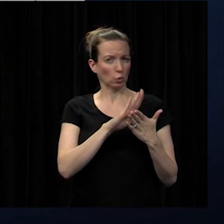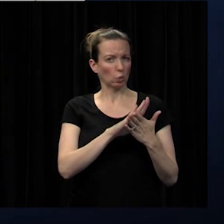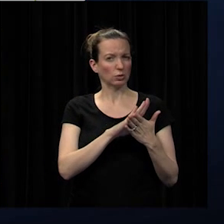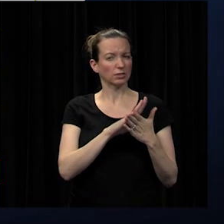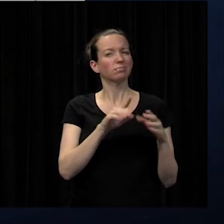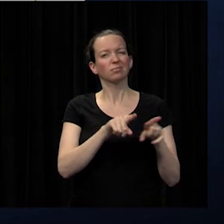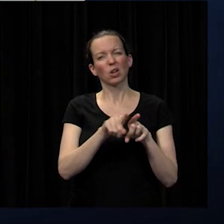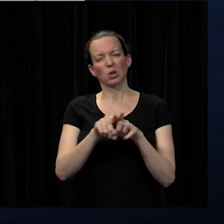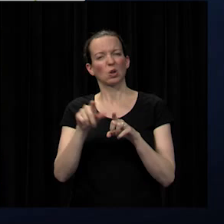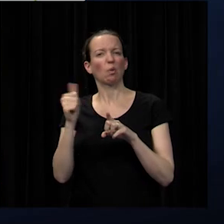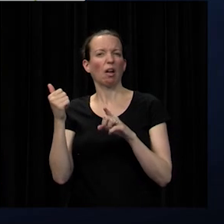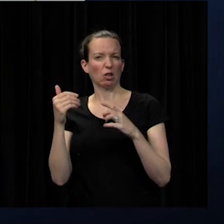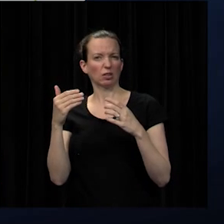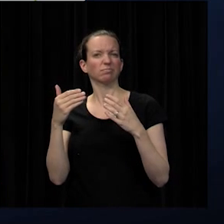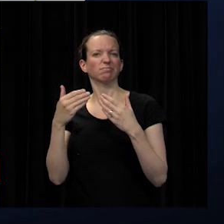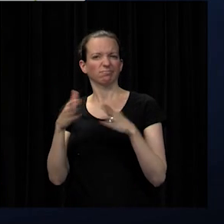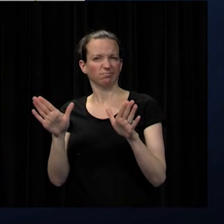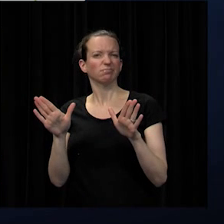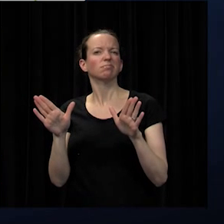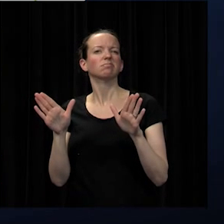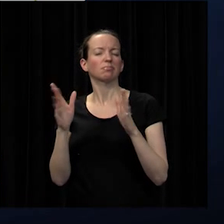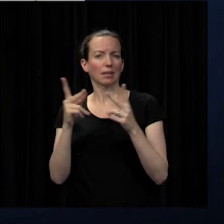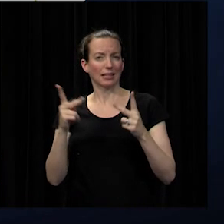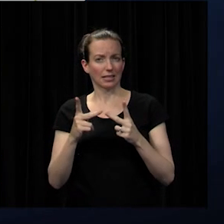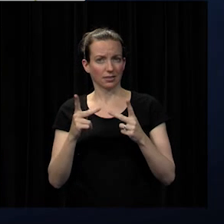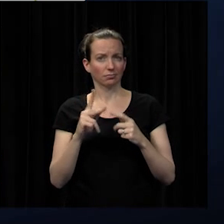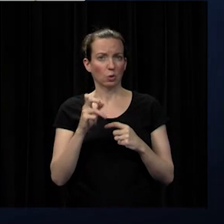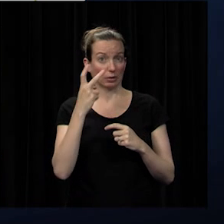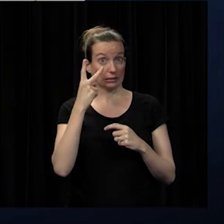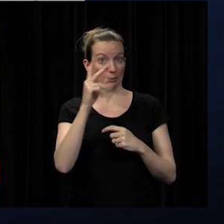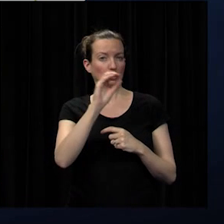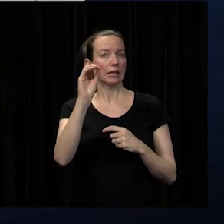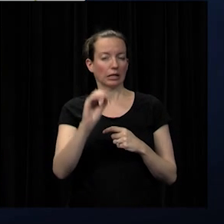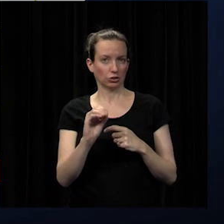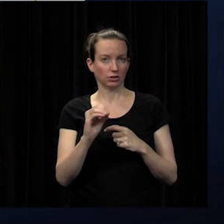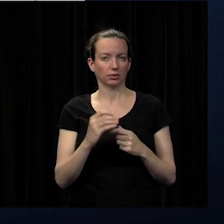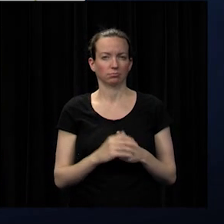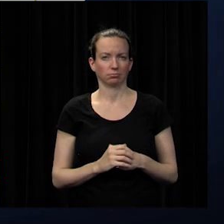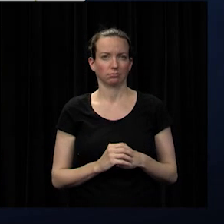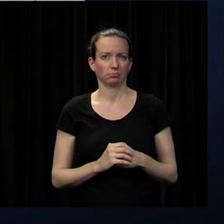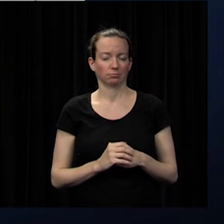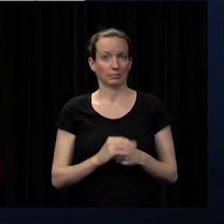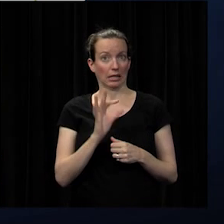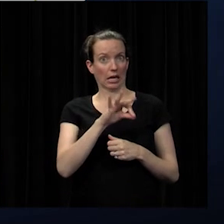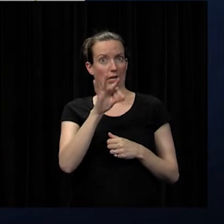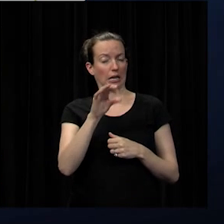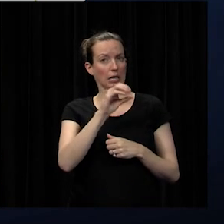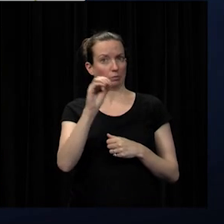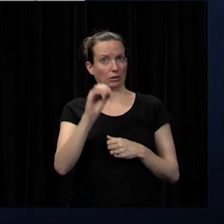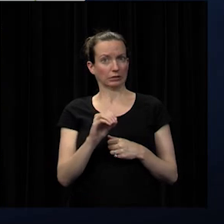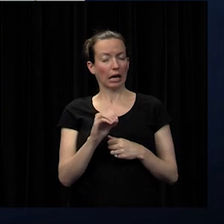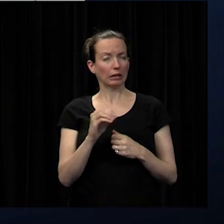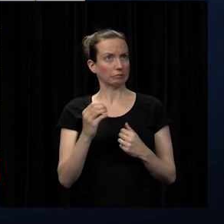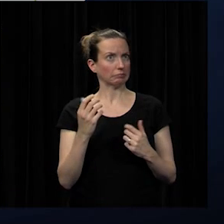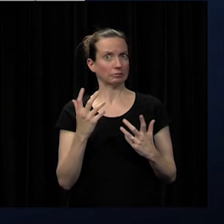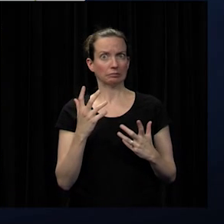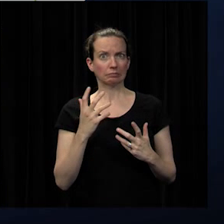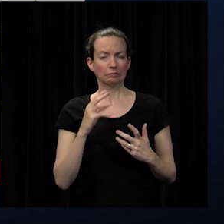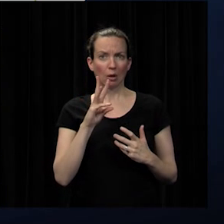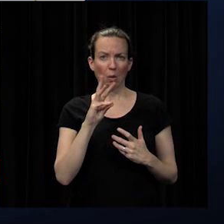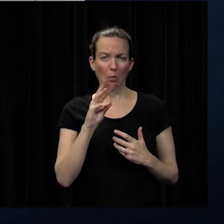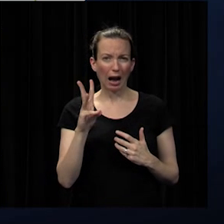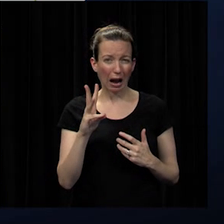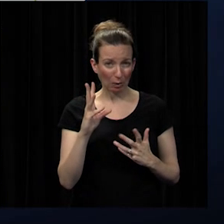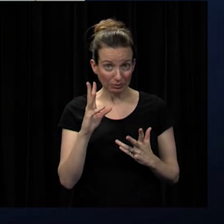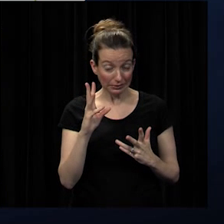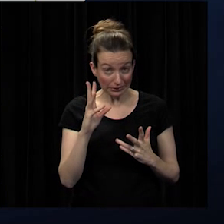places in our community and you can see those high percentages there my gosh 99 i don't think you can hardly get any